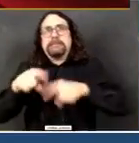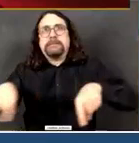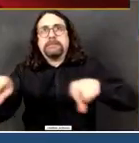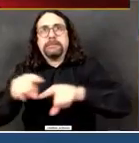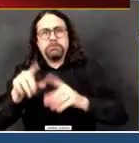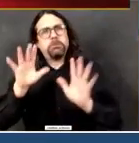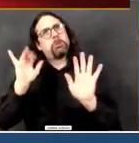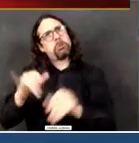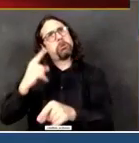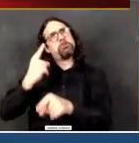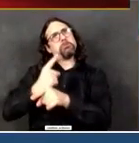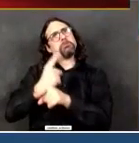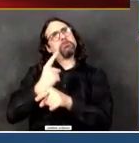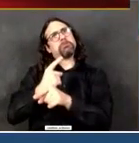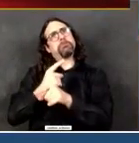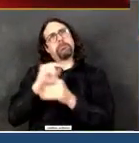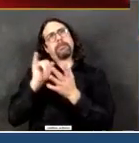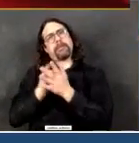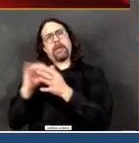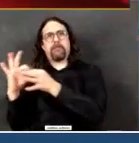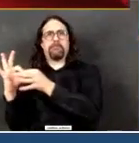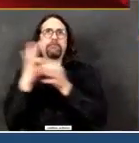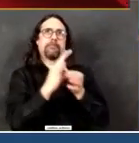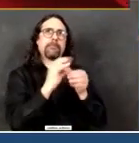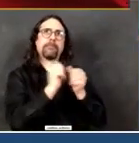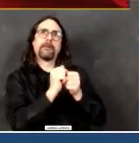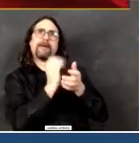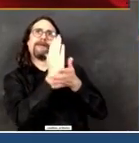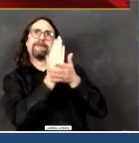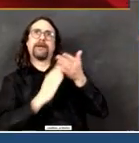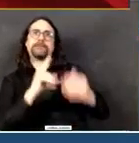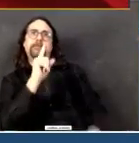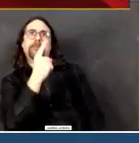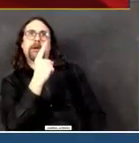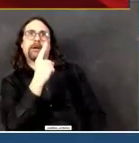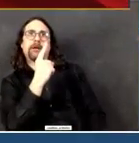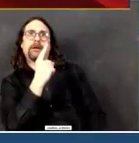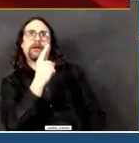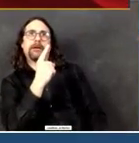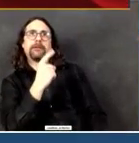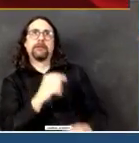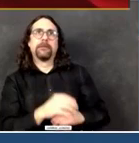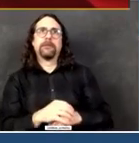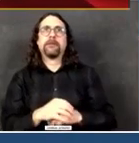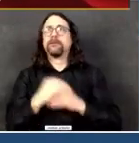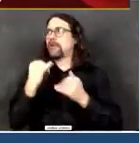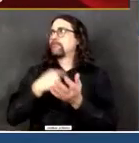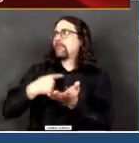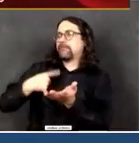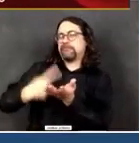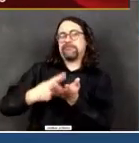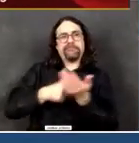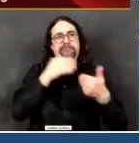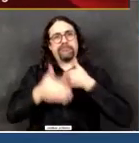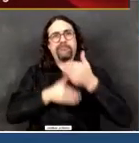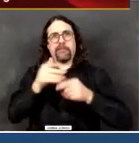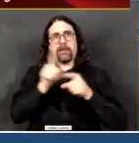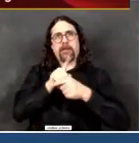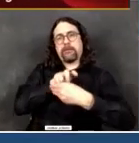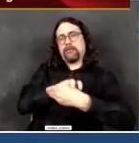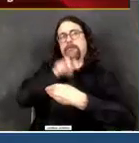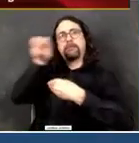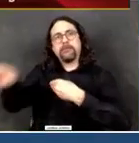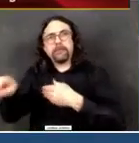what we were able to do with testing. But now we're going to talk about phase two, where we intend to expand testing